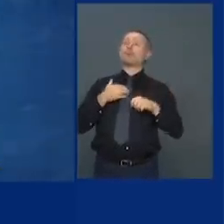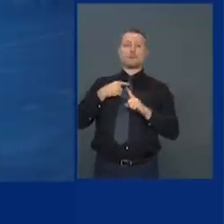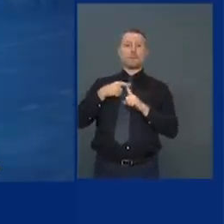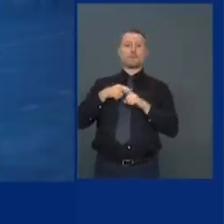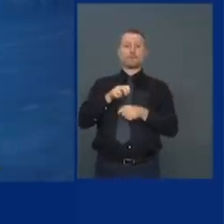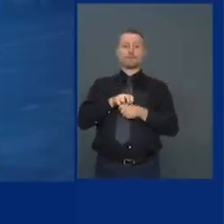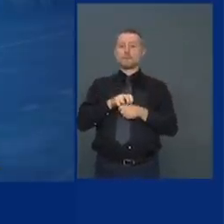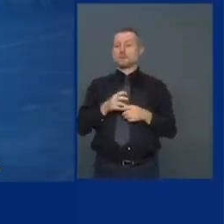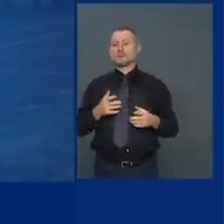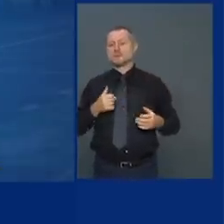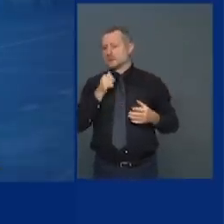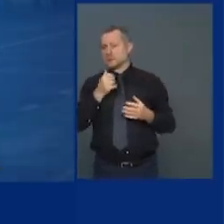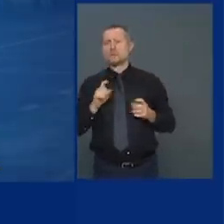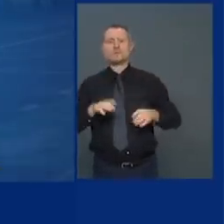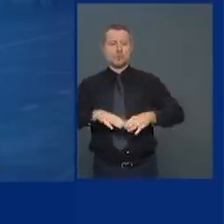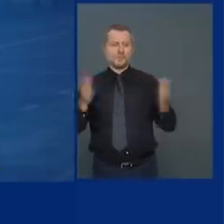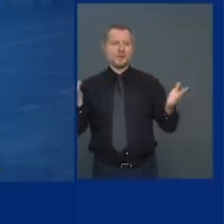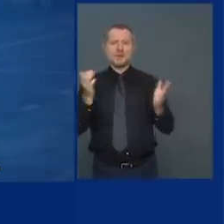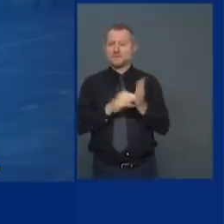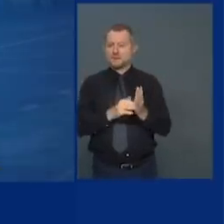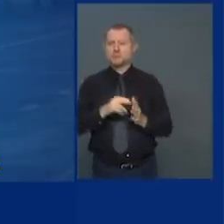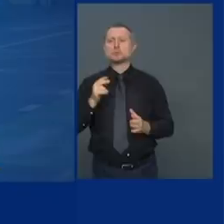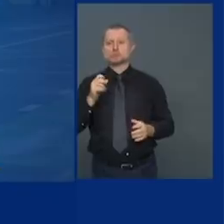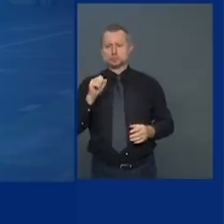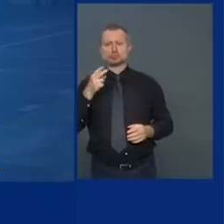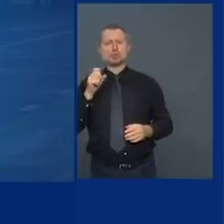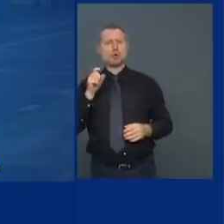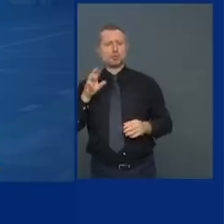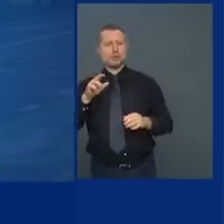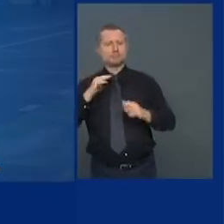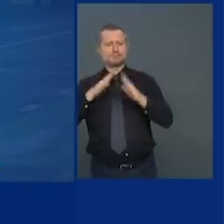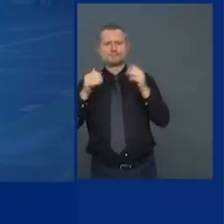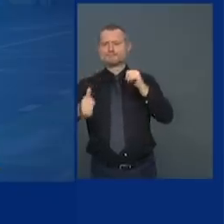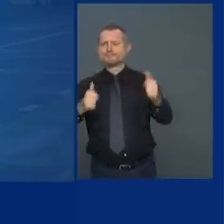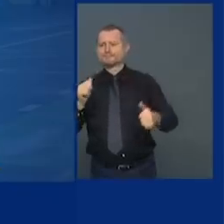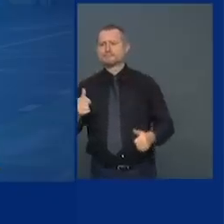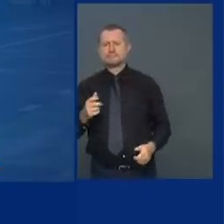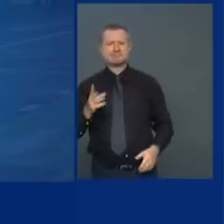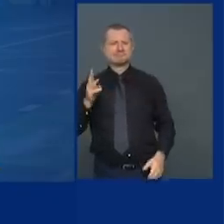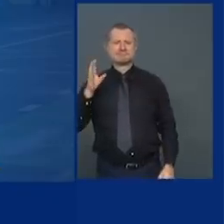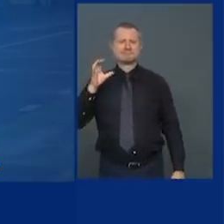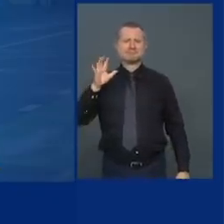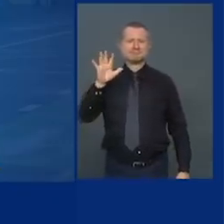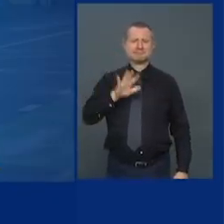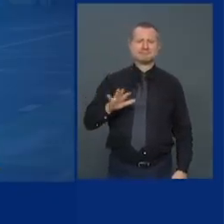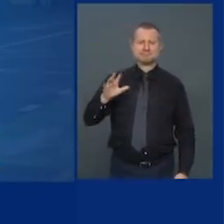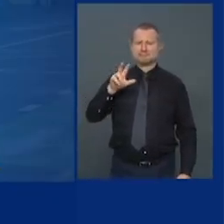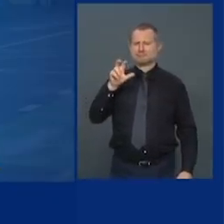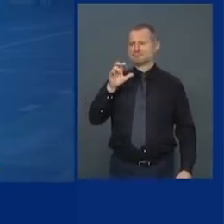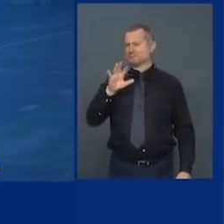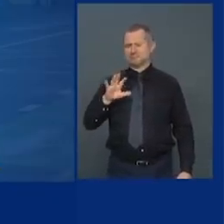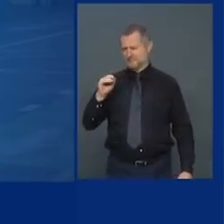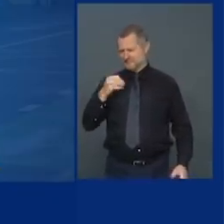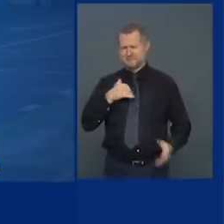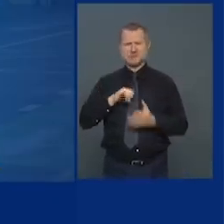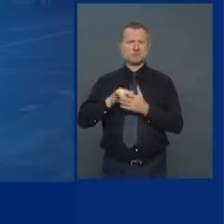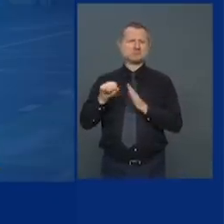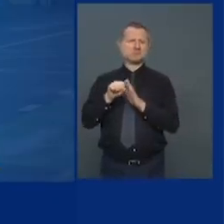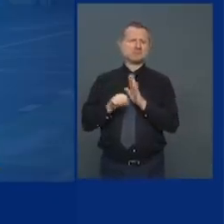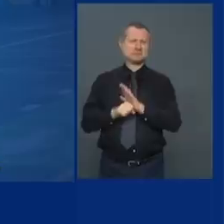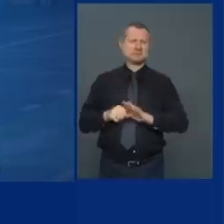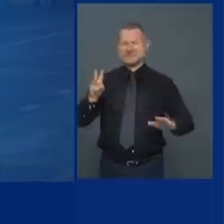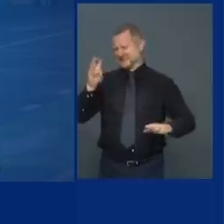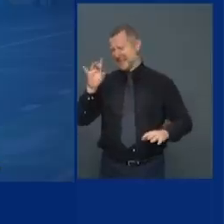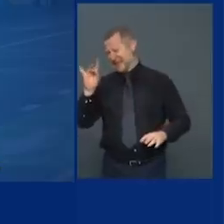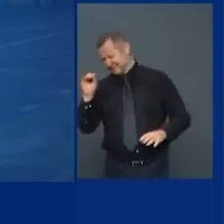reopening the shelters there are 680 shelters across New York State New York City there are 130 shelters for